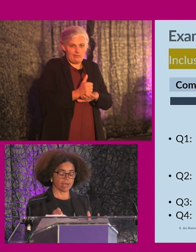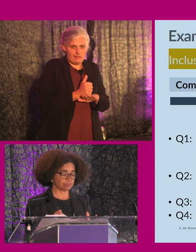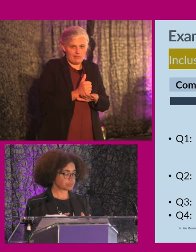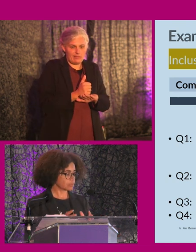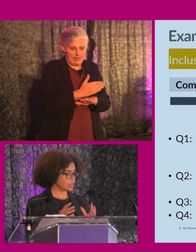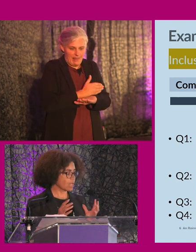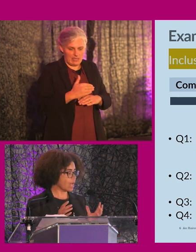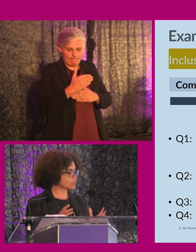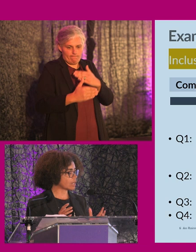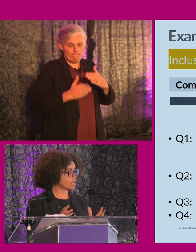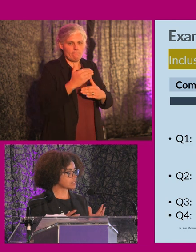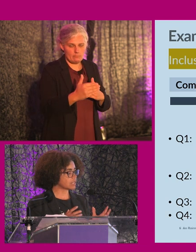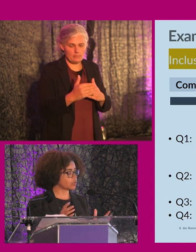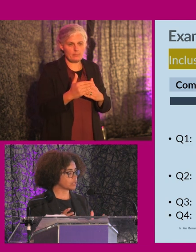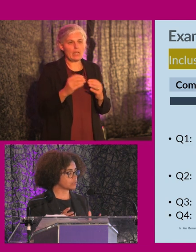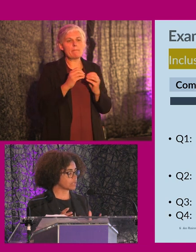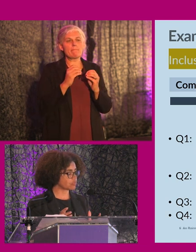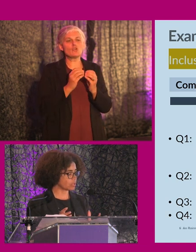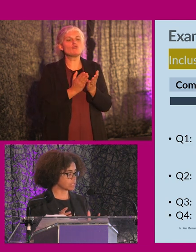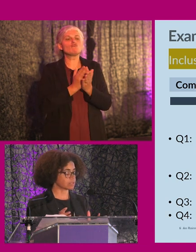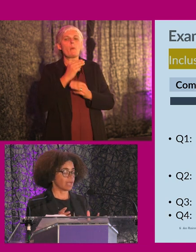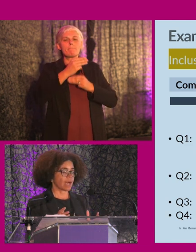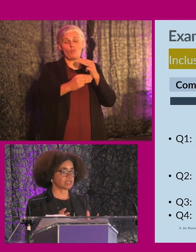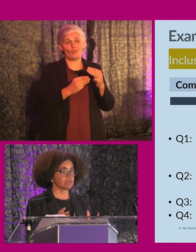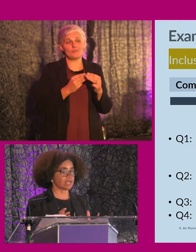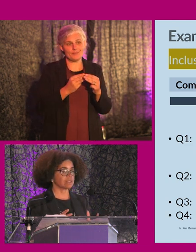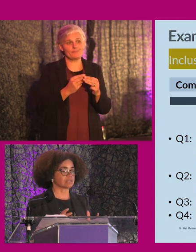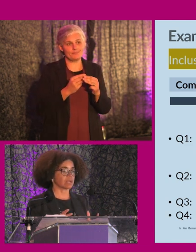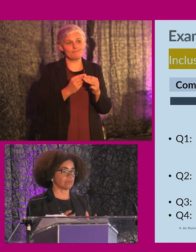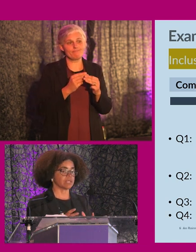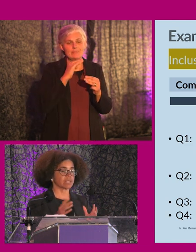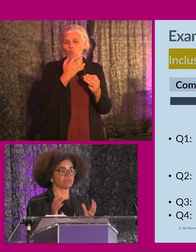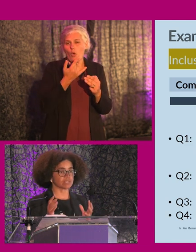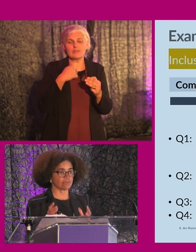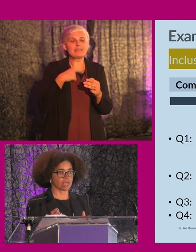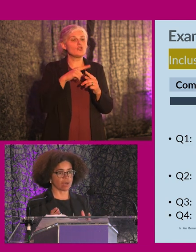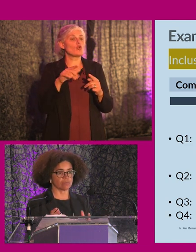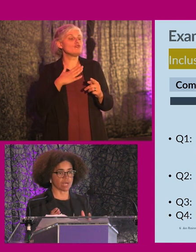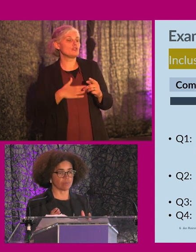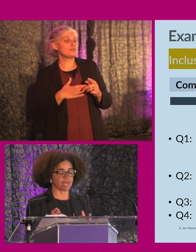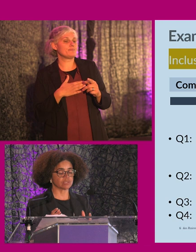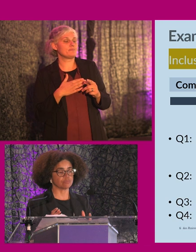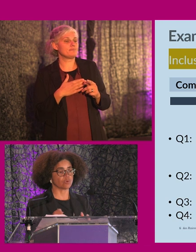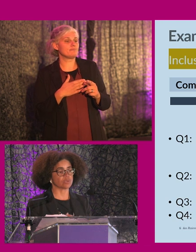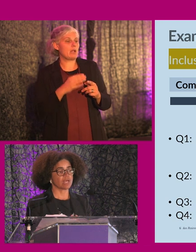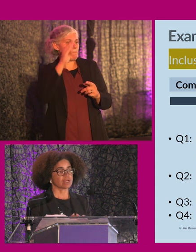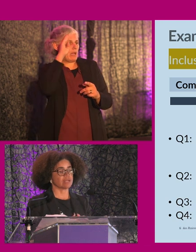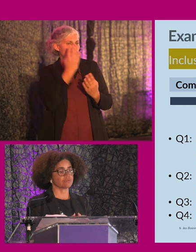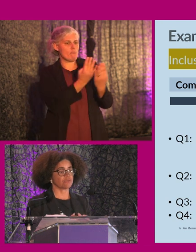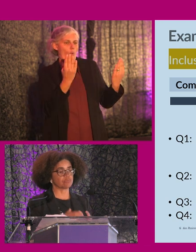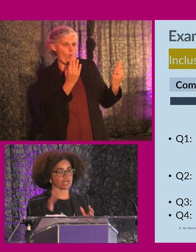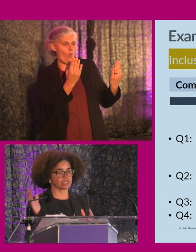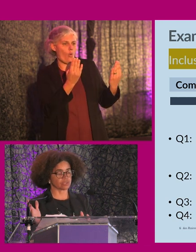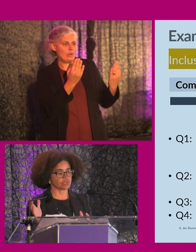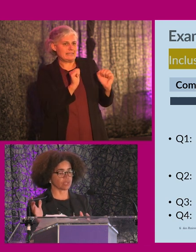Um, and, and, as I said, going through that process actually meant that, um, instead of just having our, our management board kind